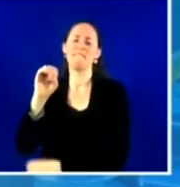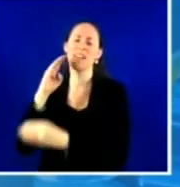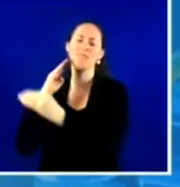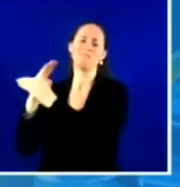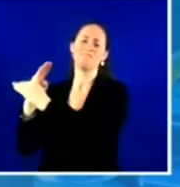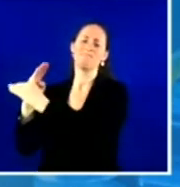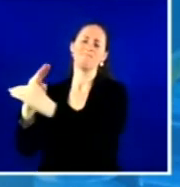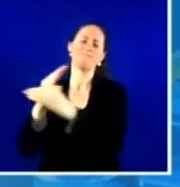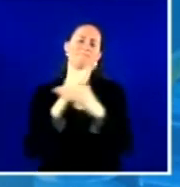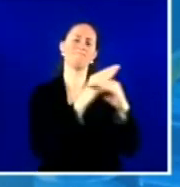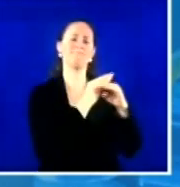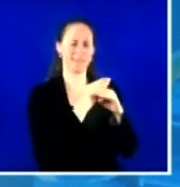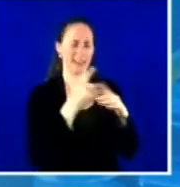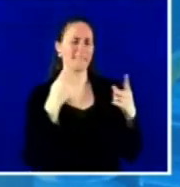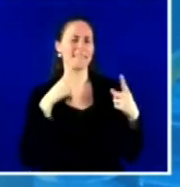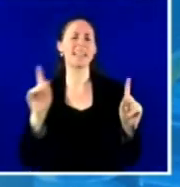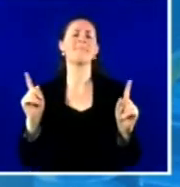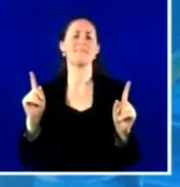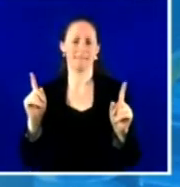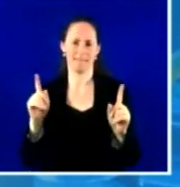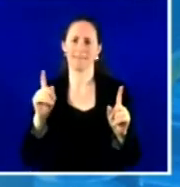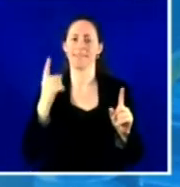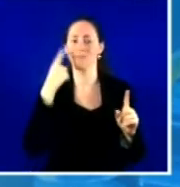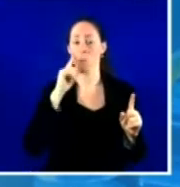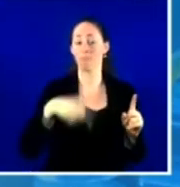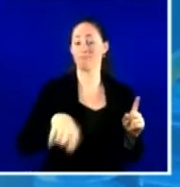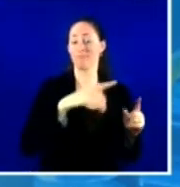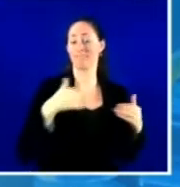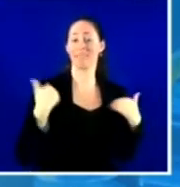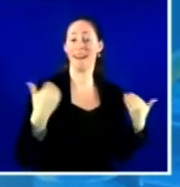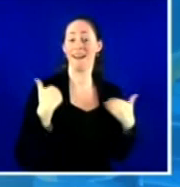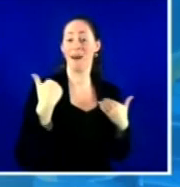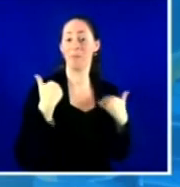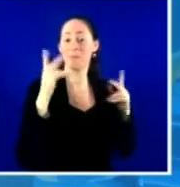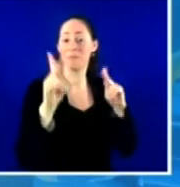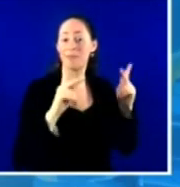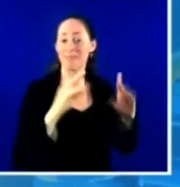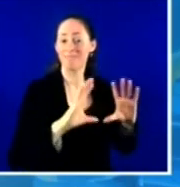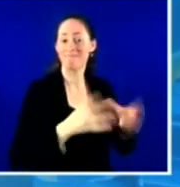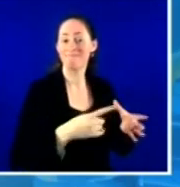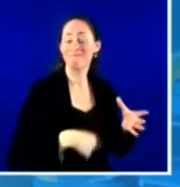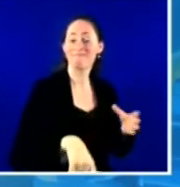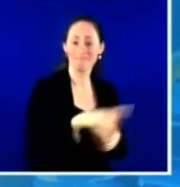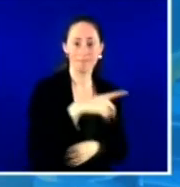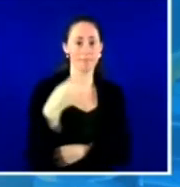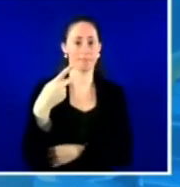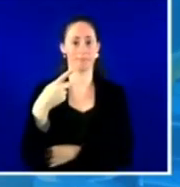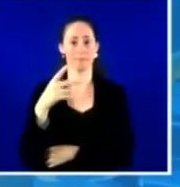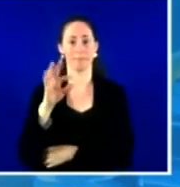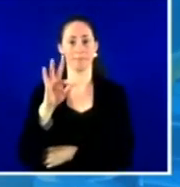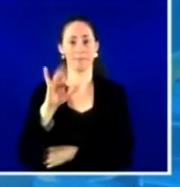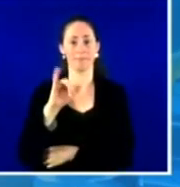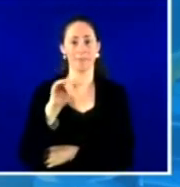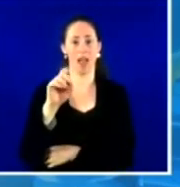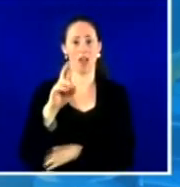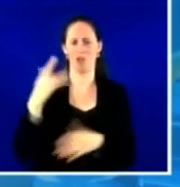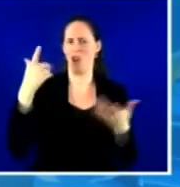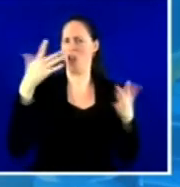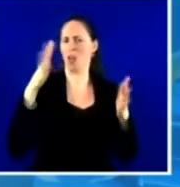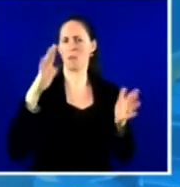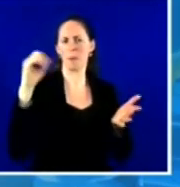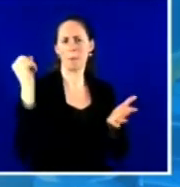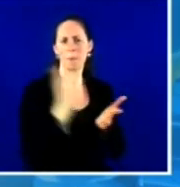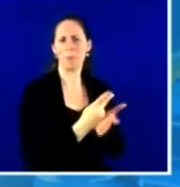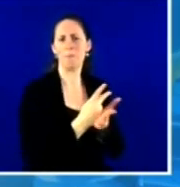in younger people. The Pfizer vaccine is already approved for people ages